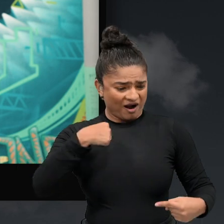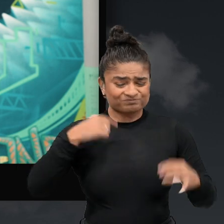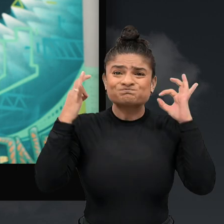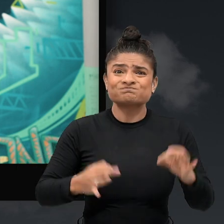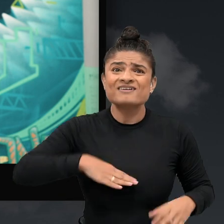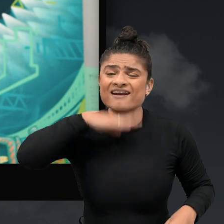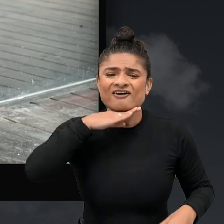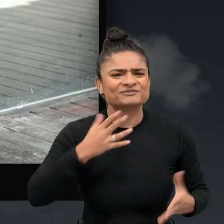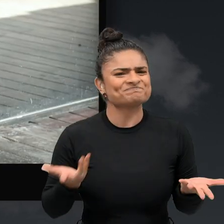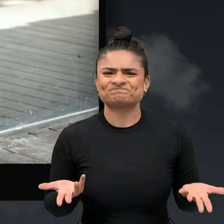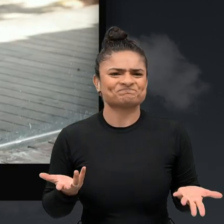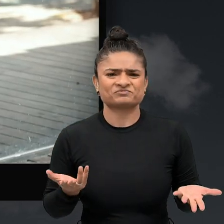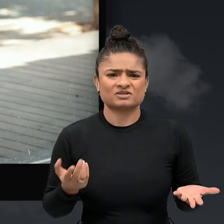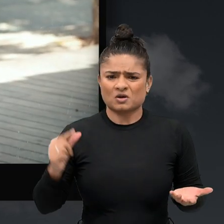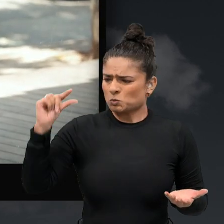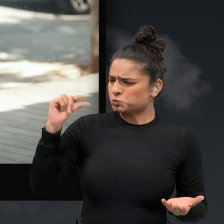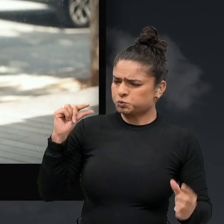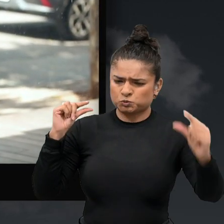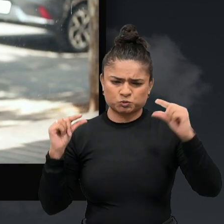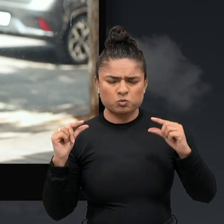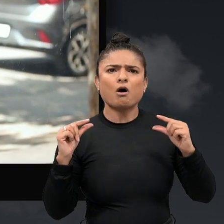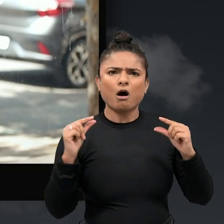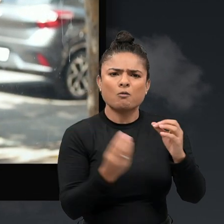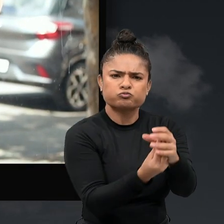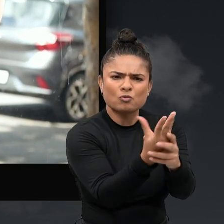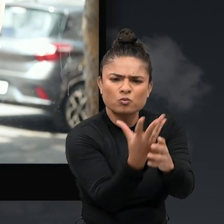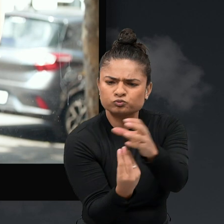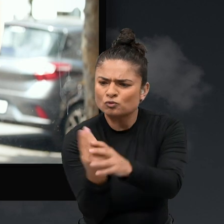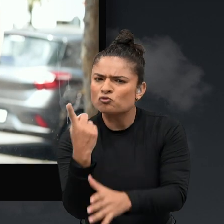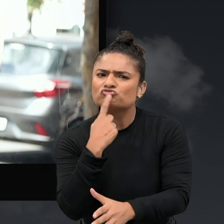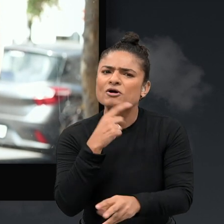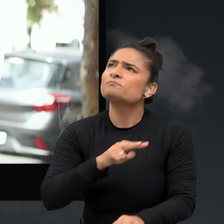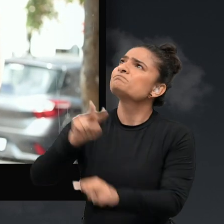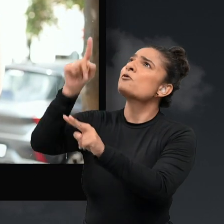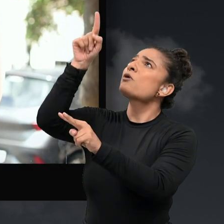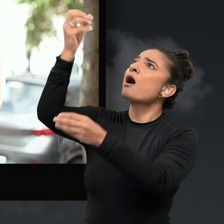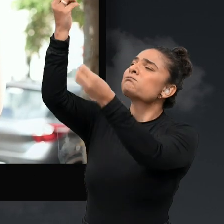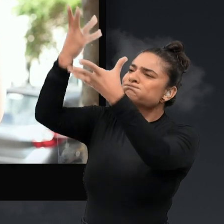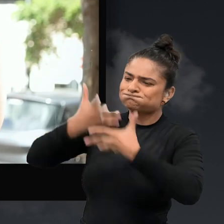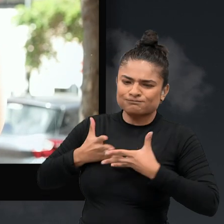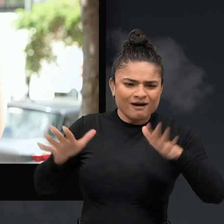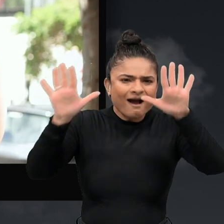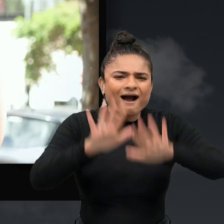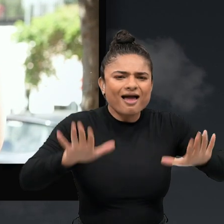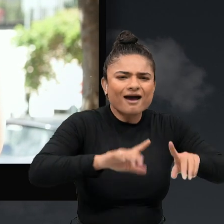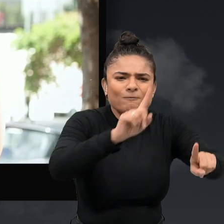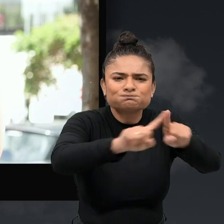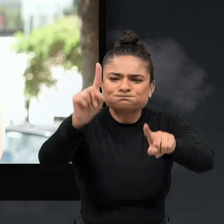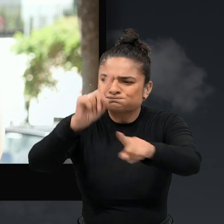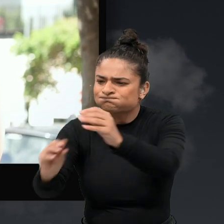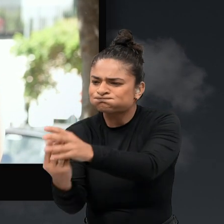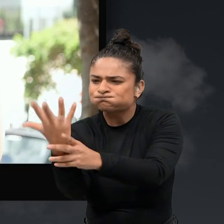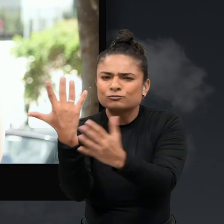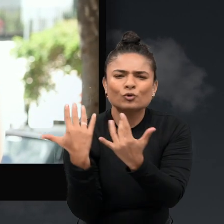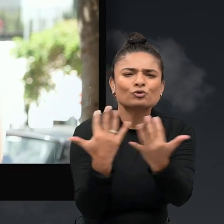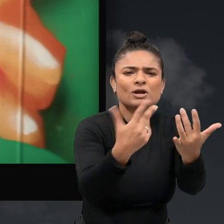for not being enough. Little did I know that all roses can be red. See, God colored mine forest green